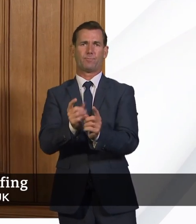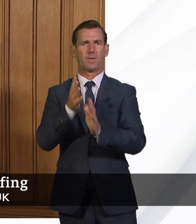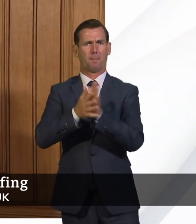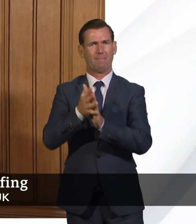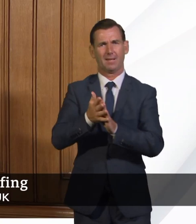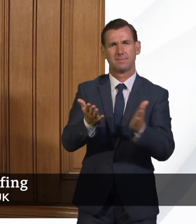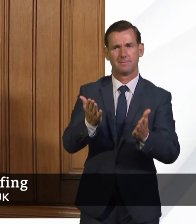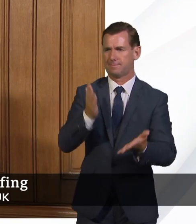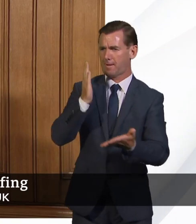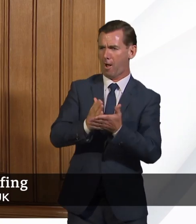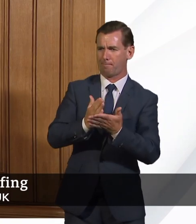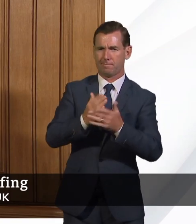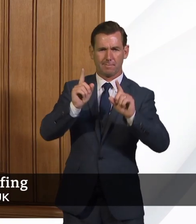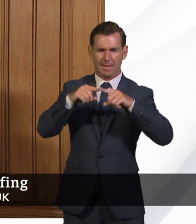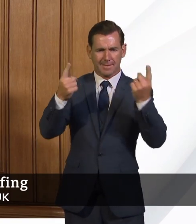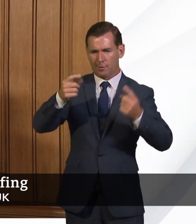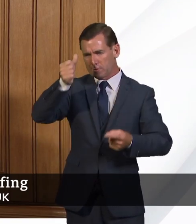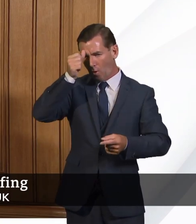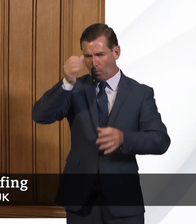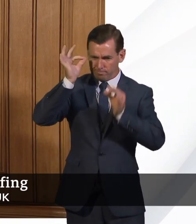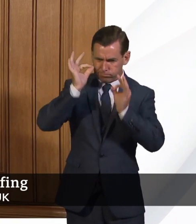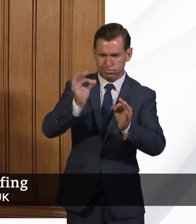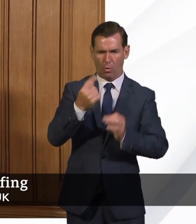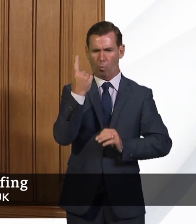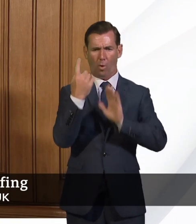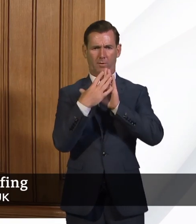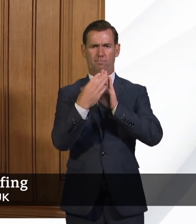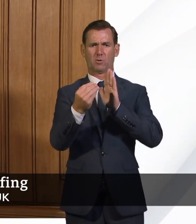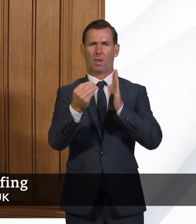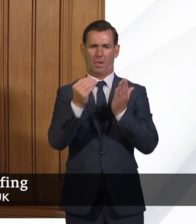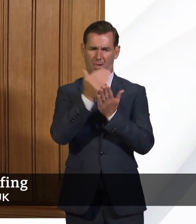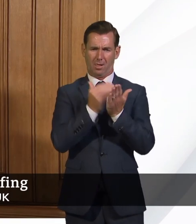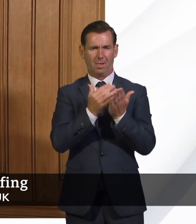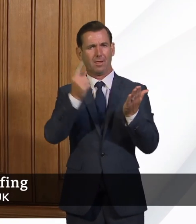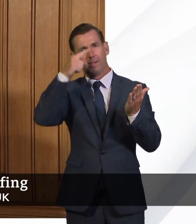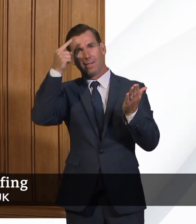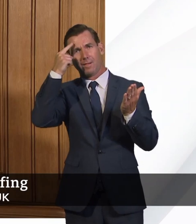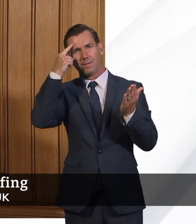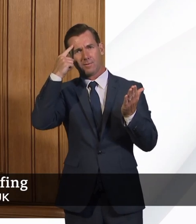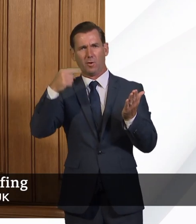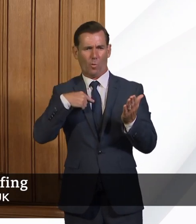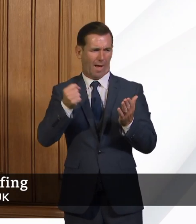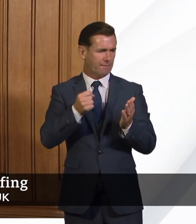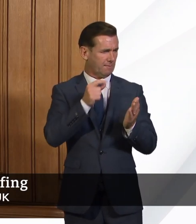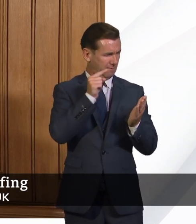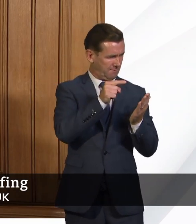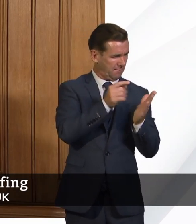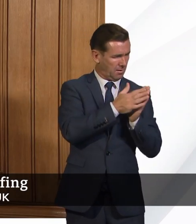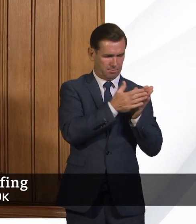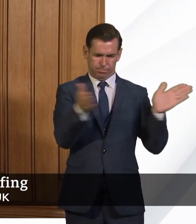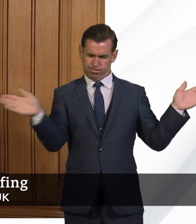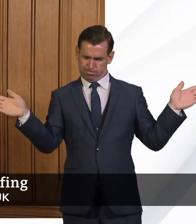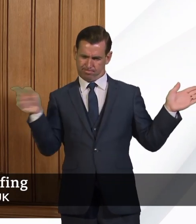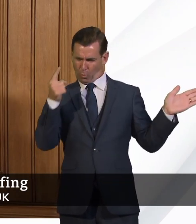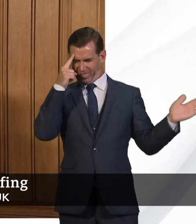that you can never be completely confident on a single central projection. And there is a range, what we call a confidence limit that you might be familiar with